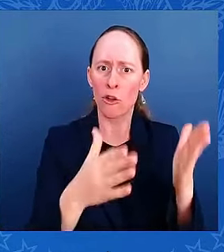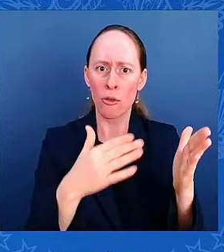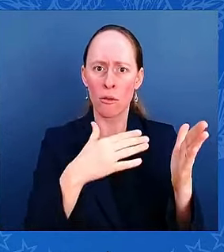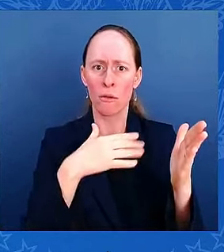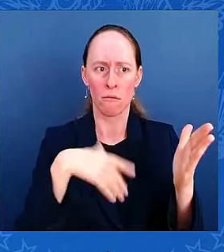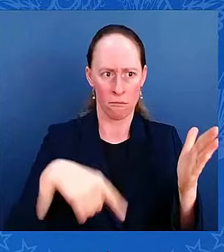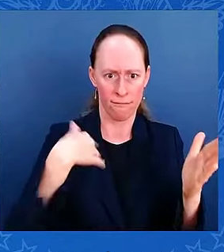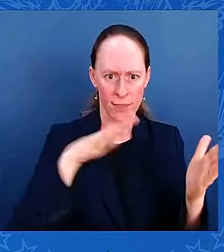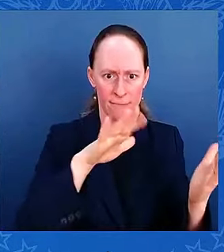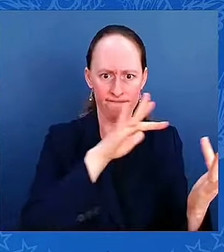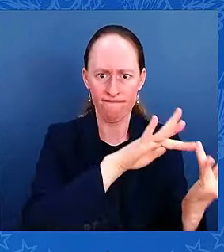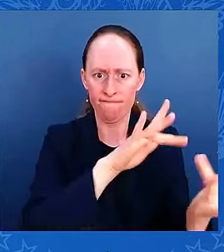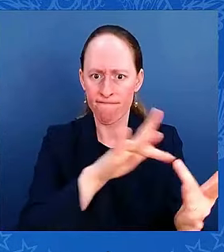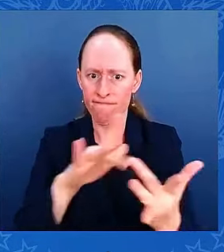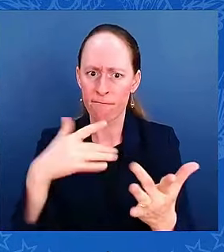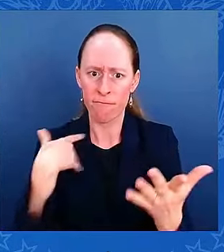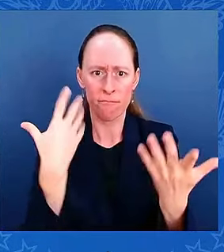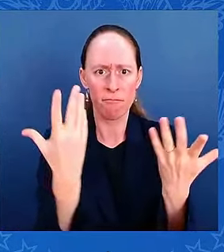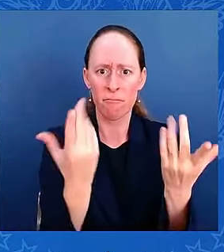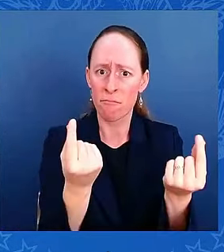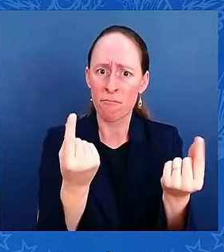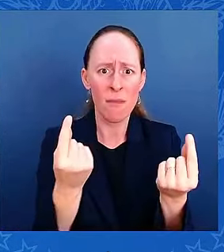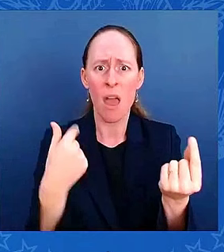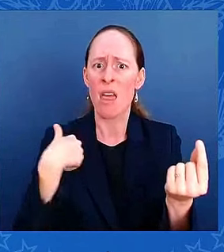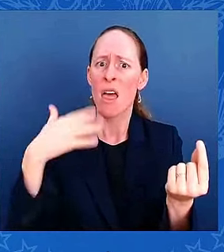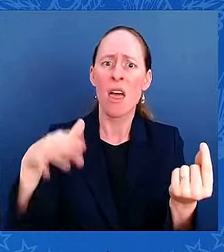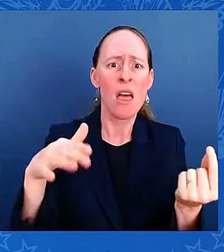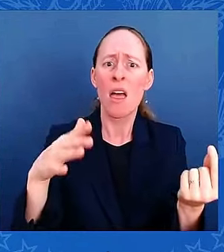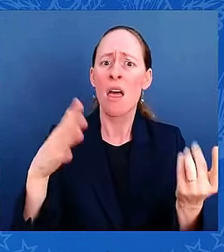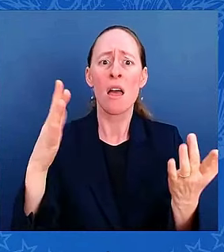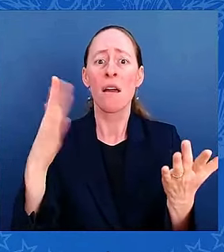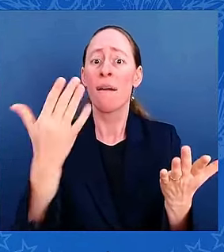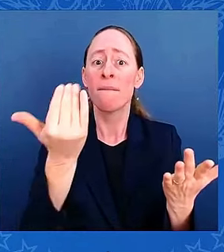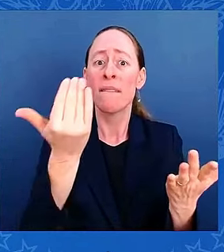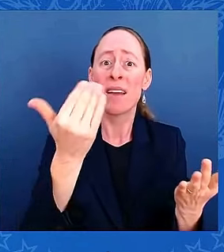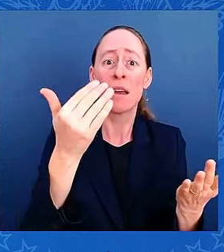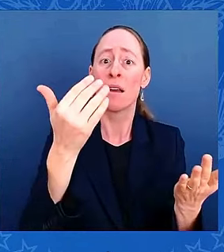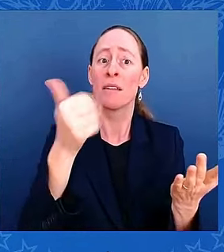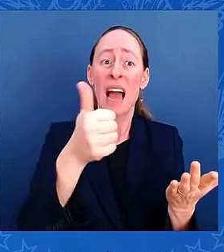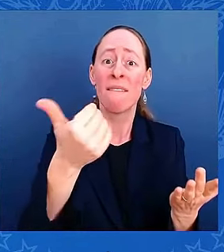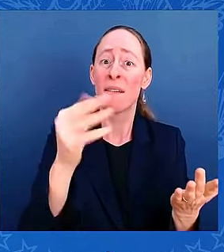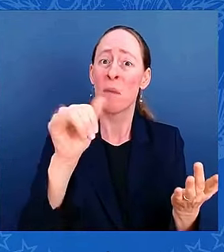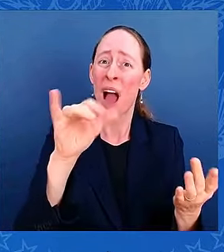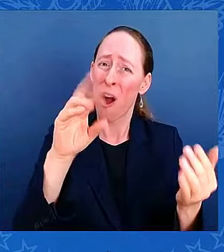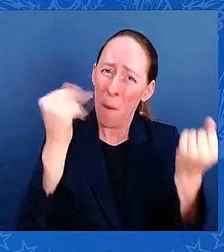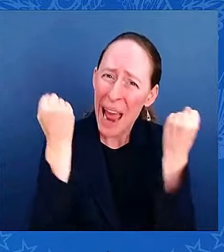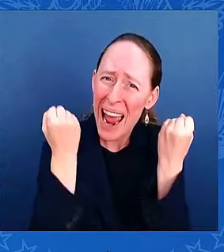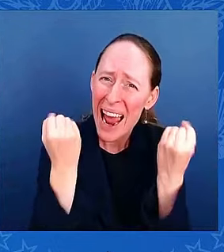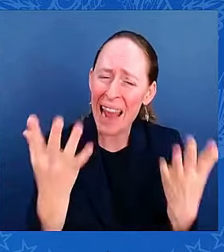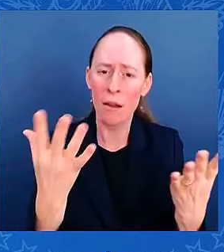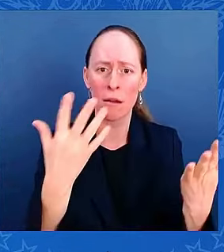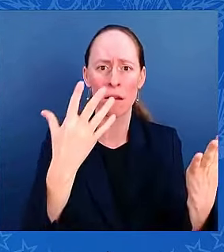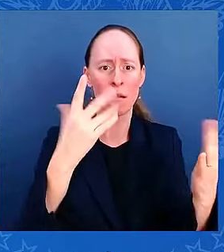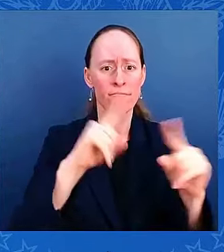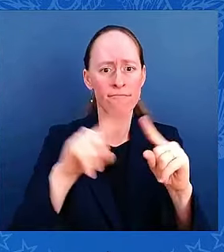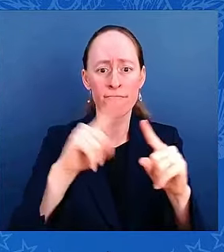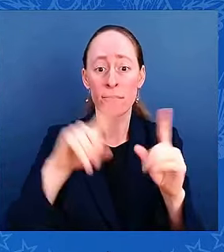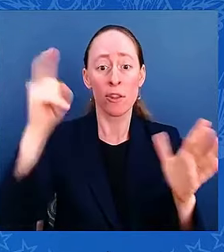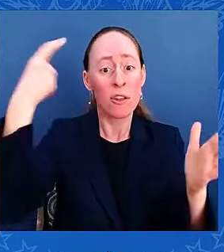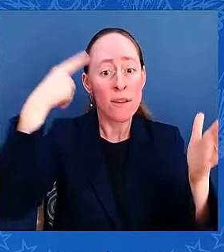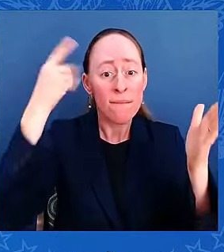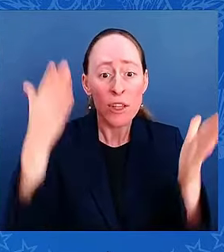mayors and county executives and all the governors. And in fact, starting this morning,